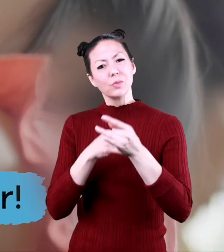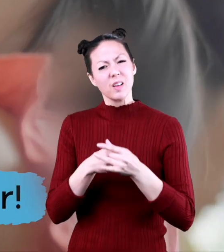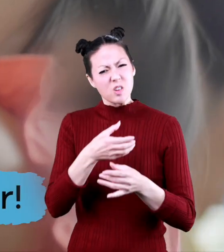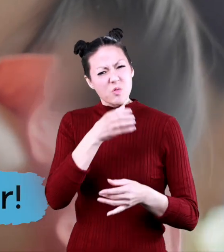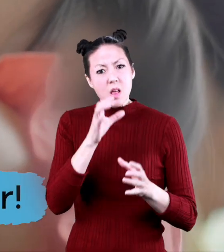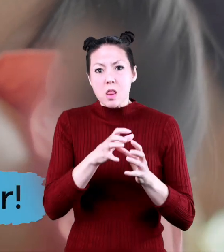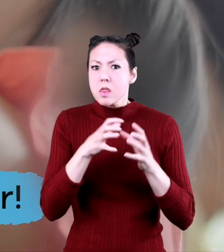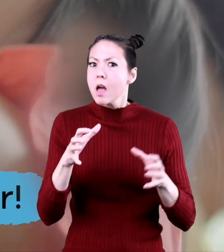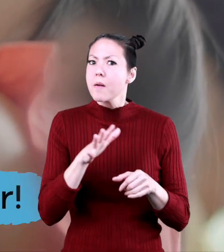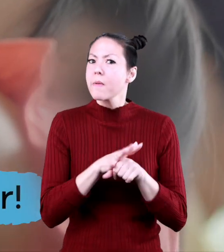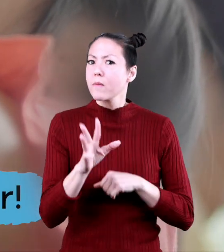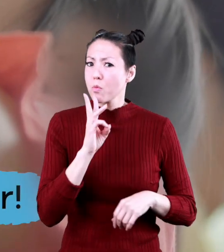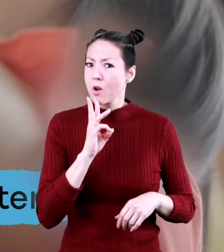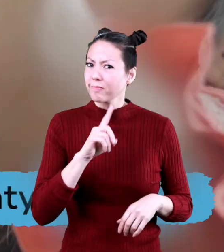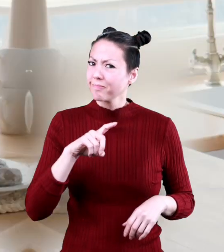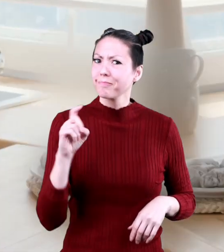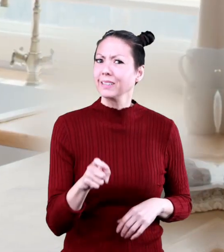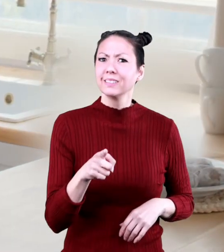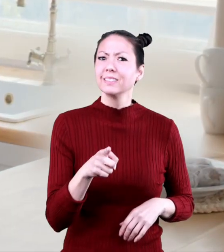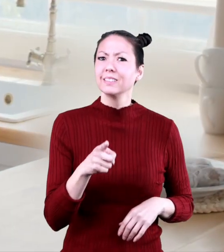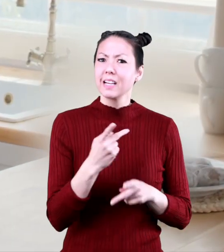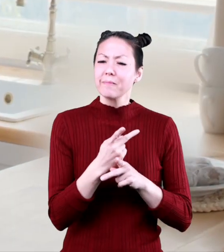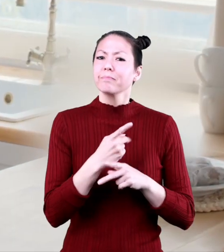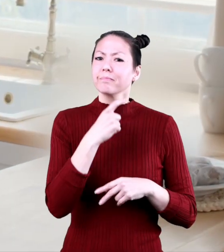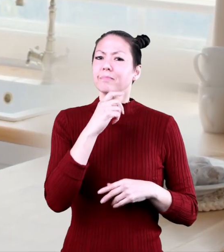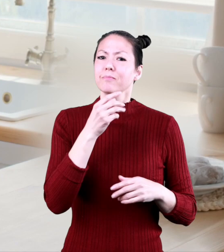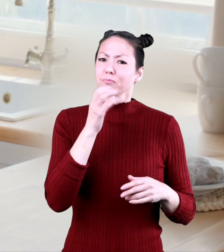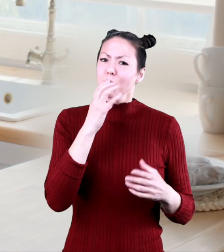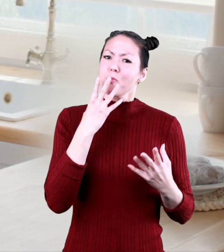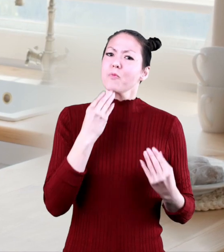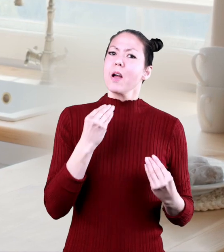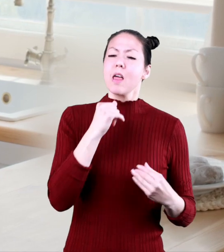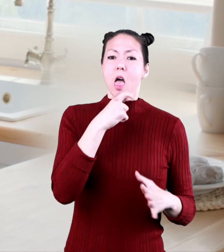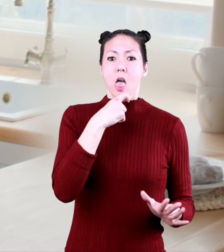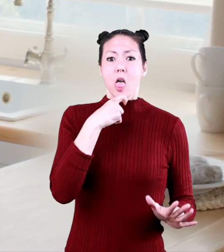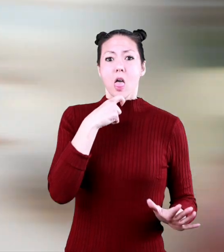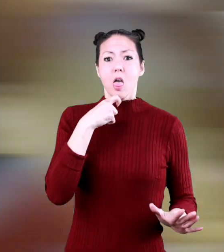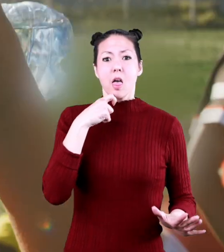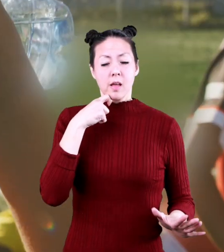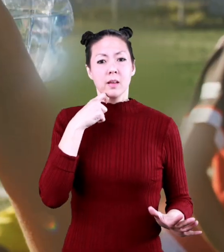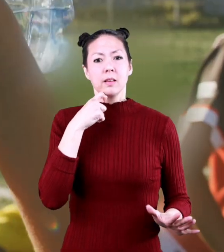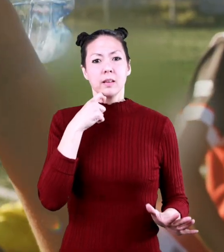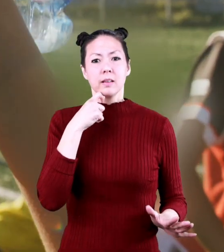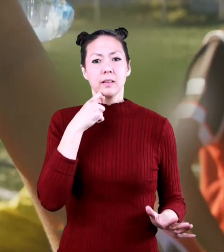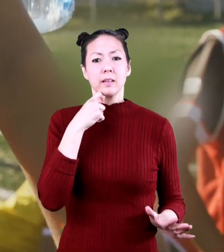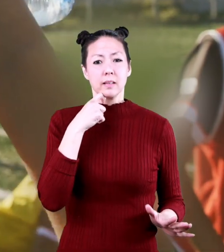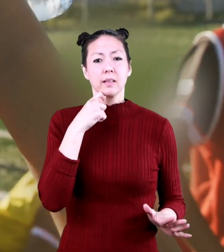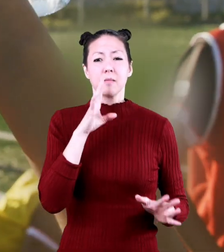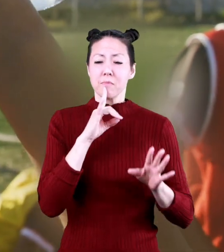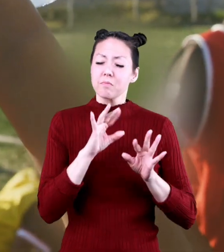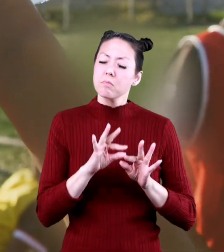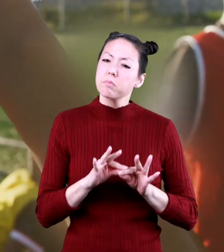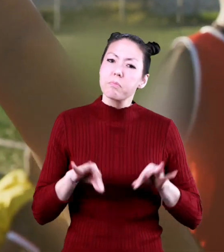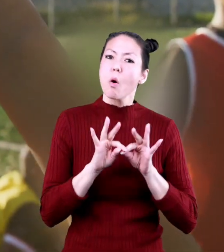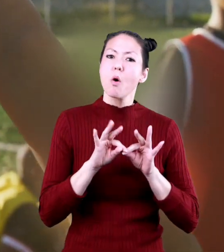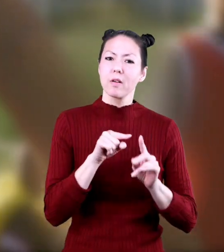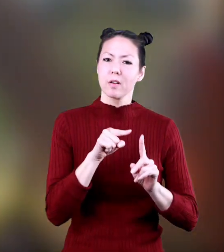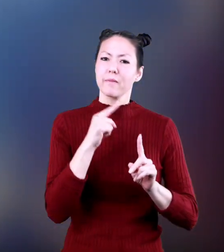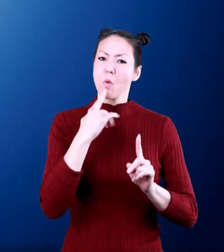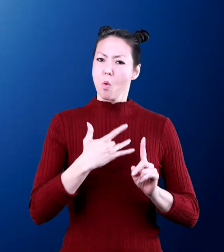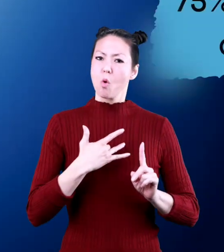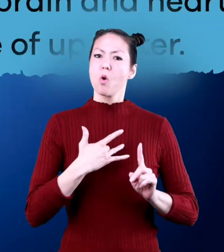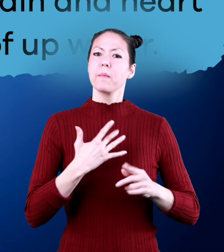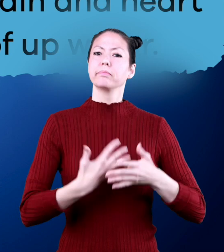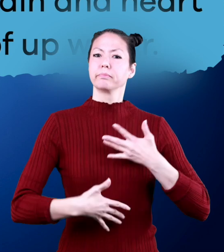drink plenty of water keeping yourself hydrated by drinking water is essential to keeping your heart pumping blood